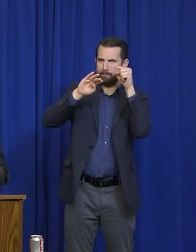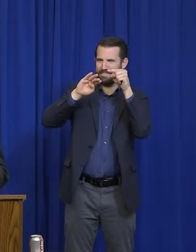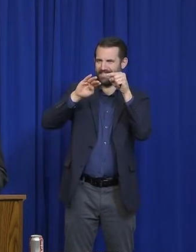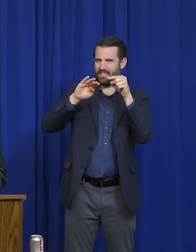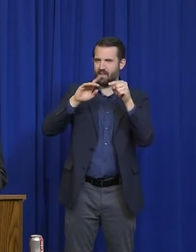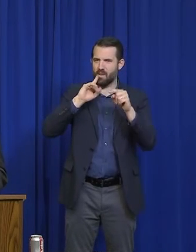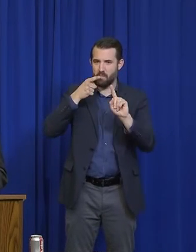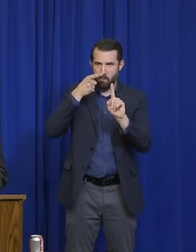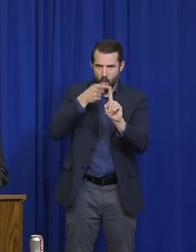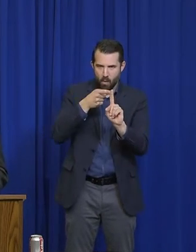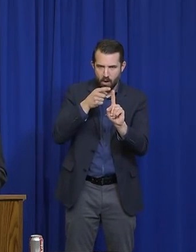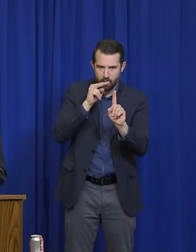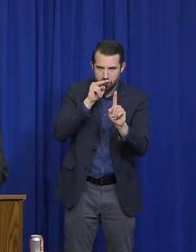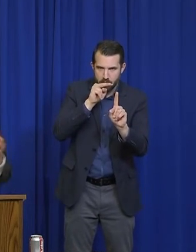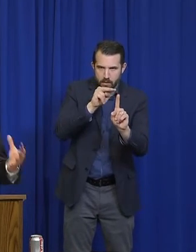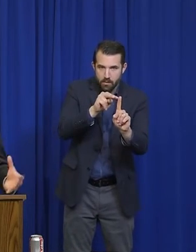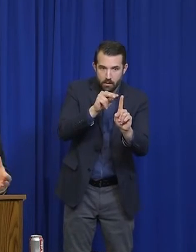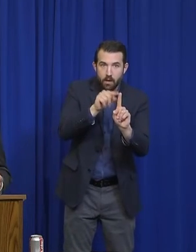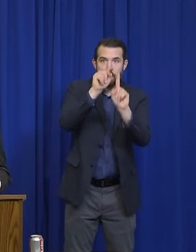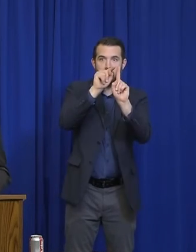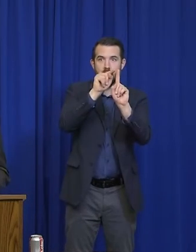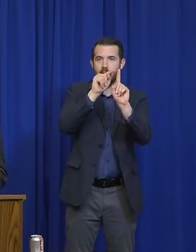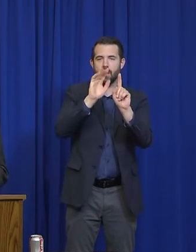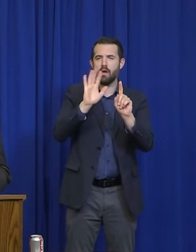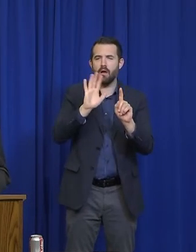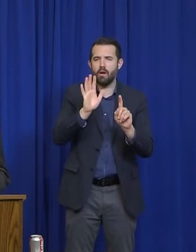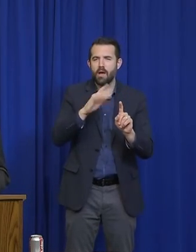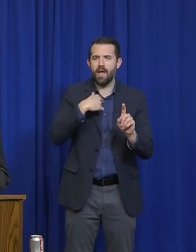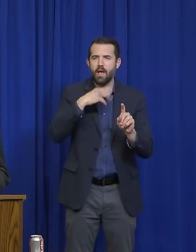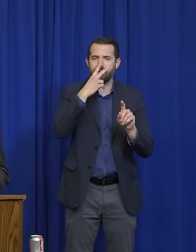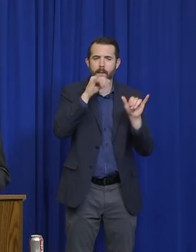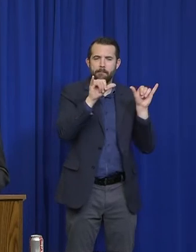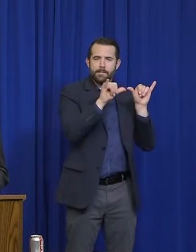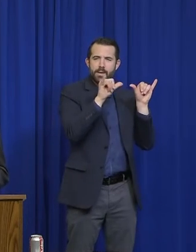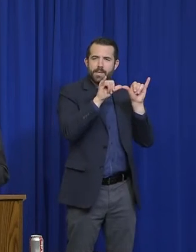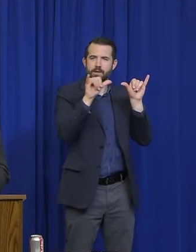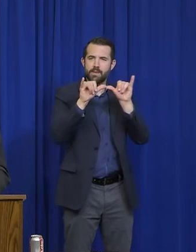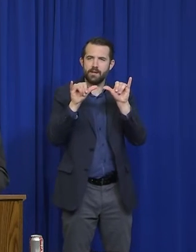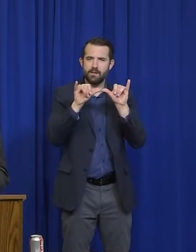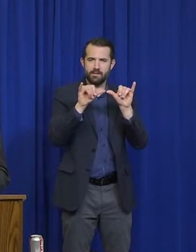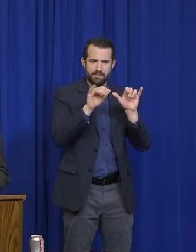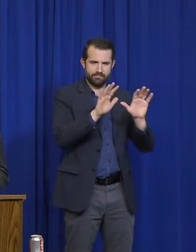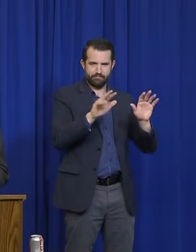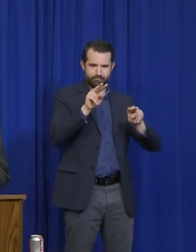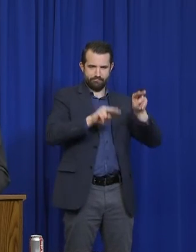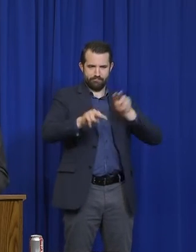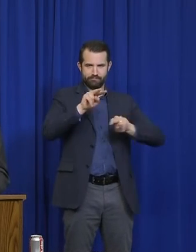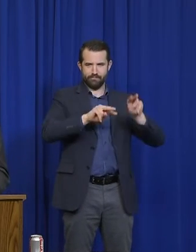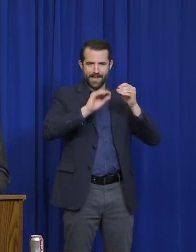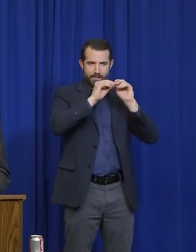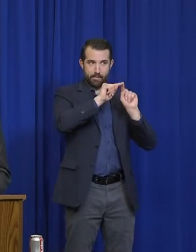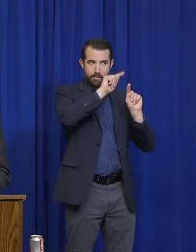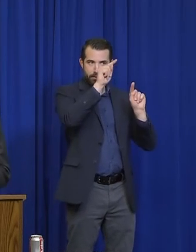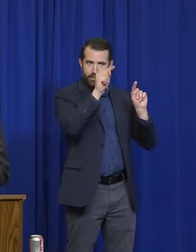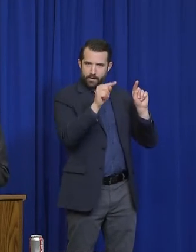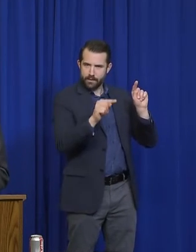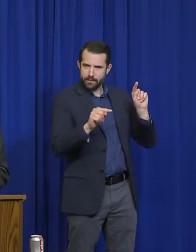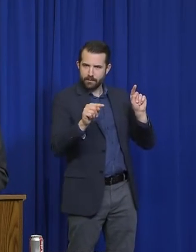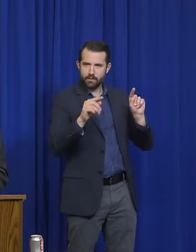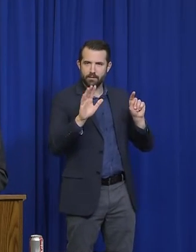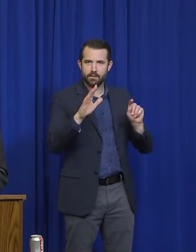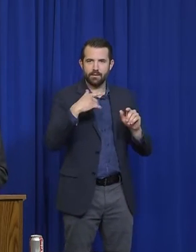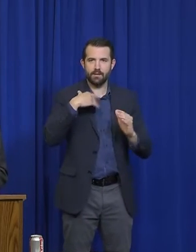globally at once and making an overall holistic judgment about where things are and whether we might need to pump the brakes.